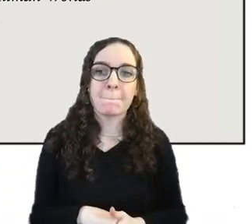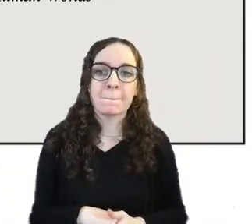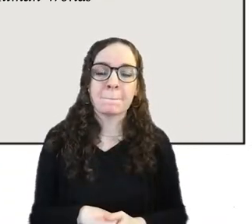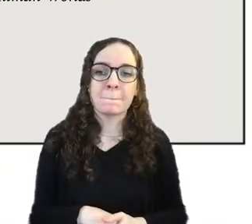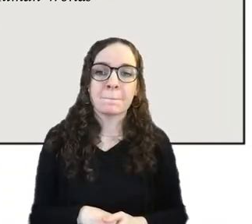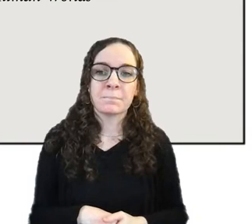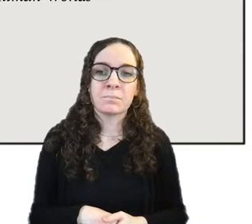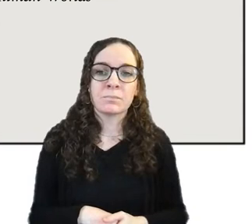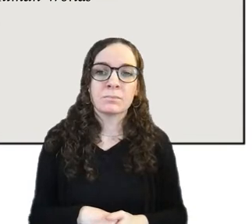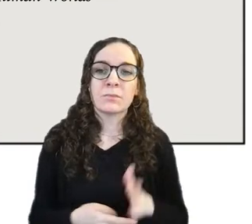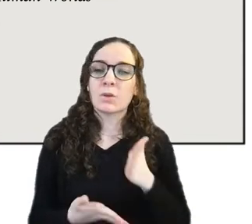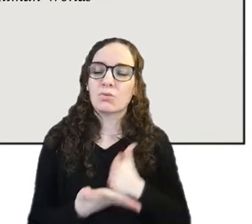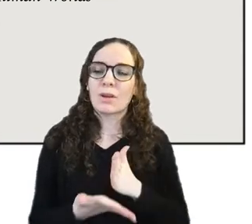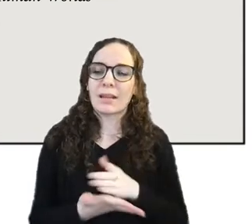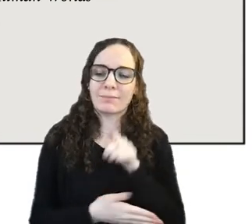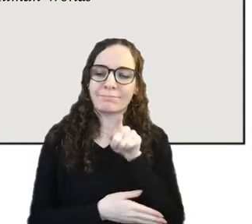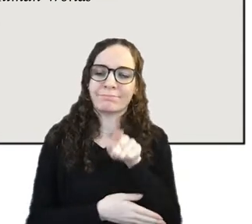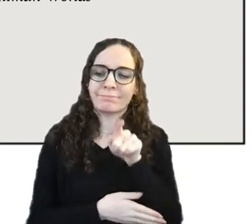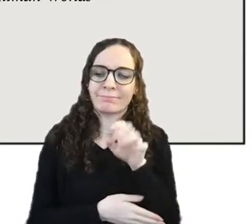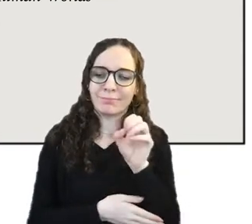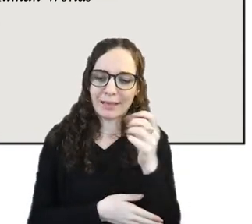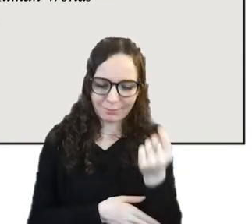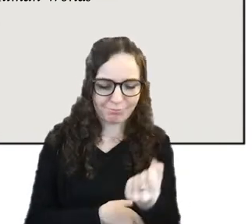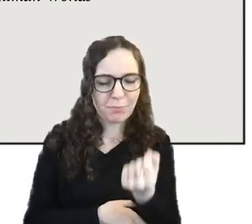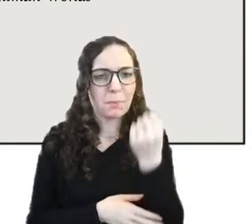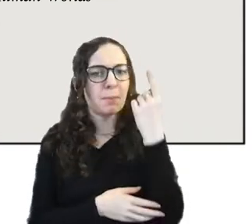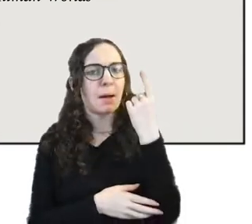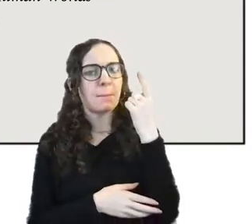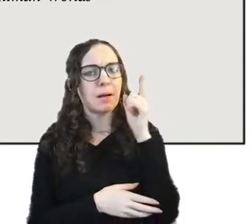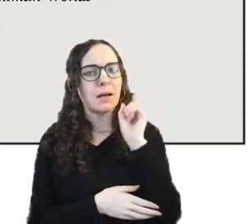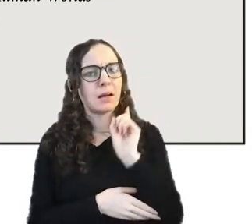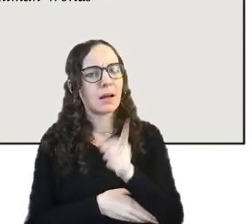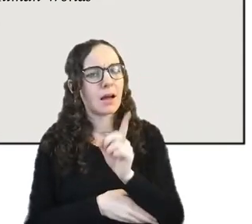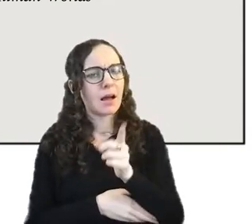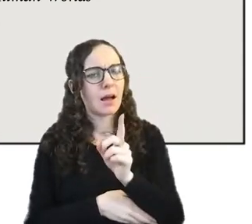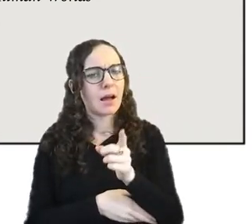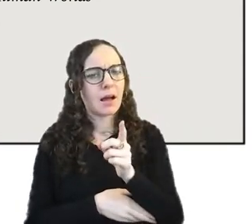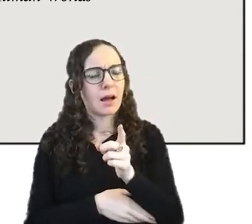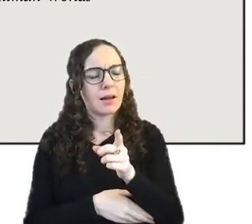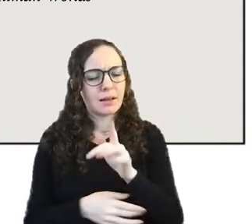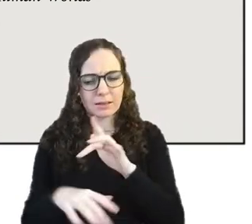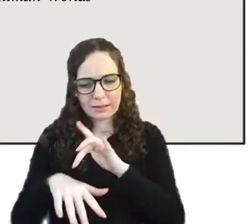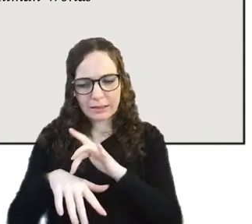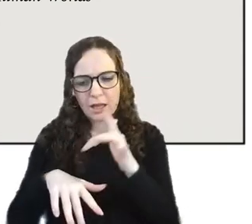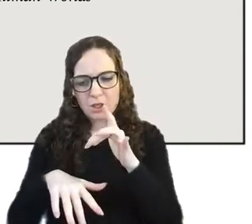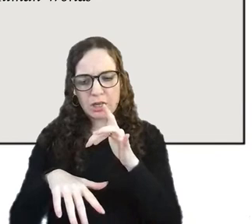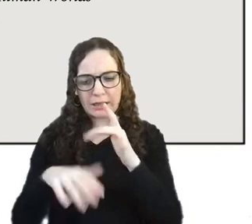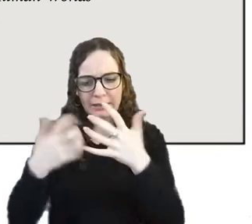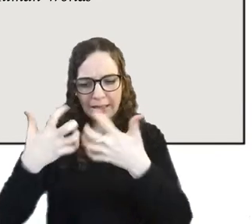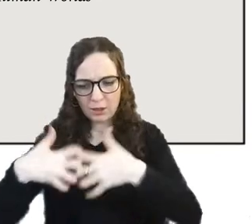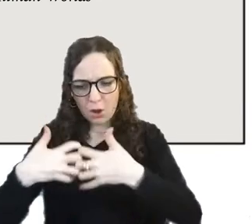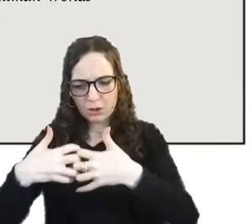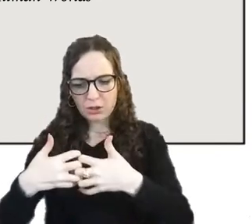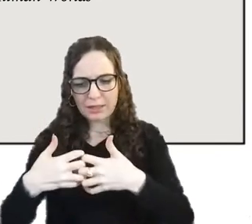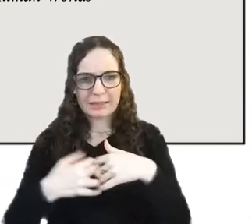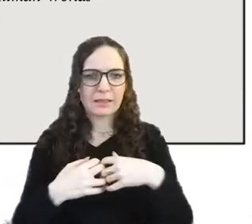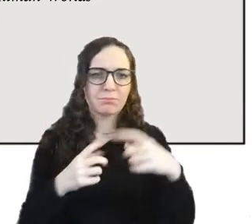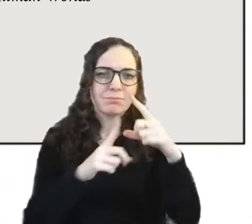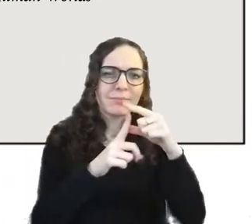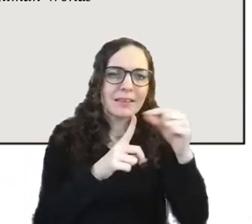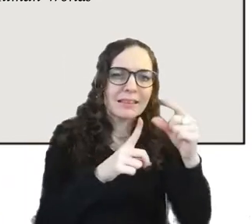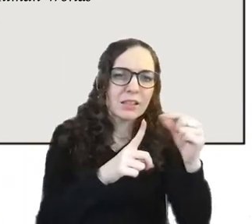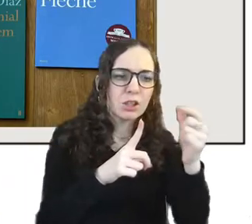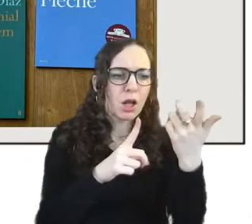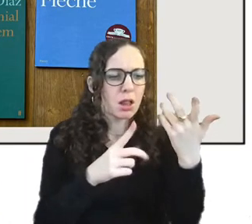idea of touching technologies and the digital interfaces we touch kind of every day as keeping in touch with loved